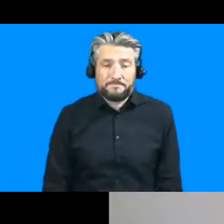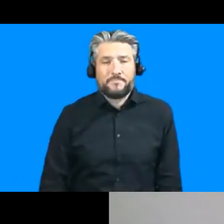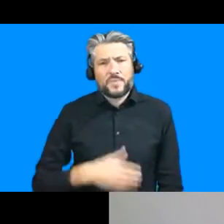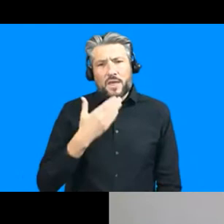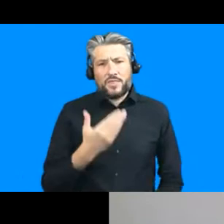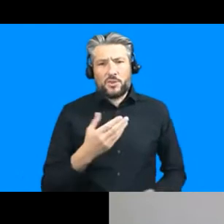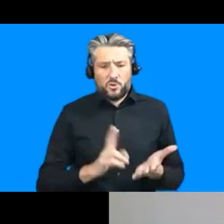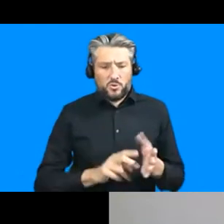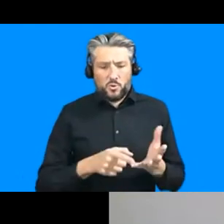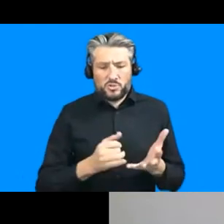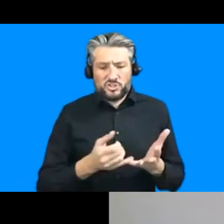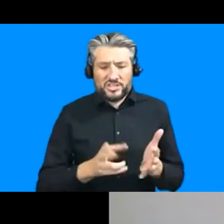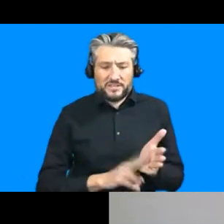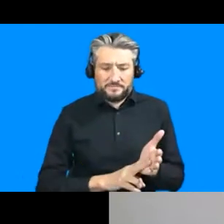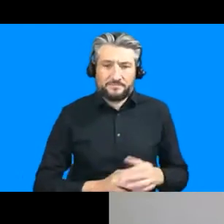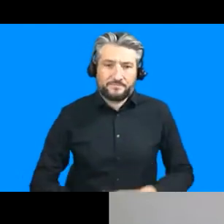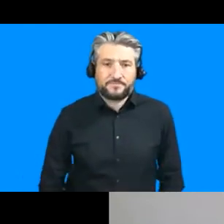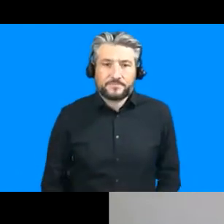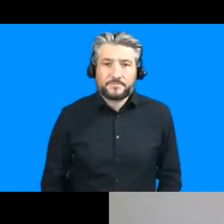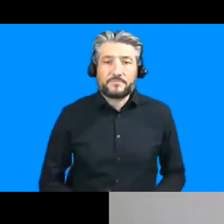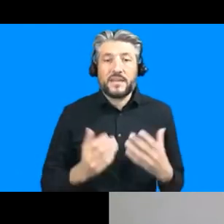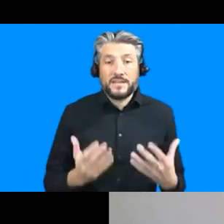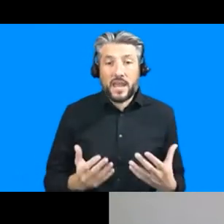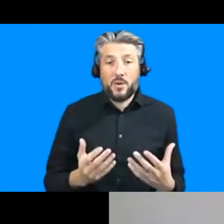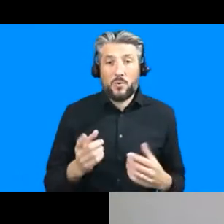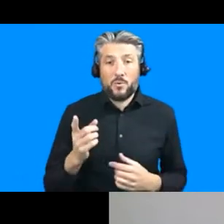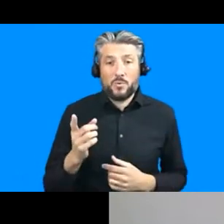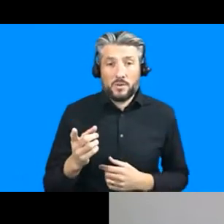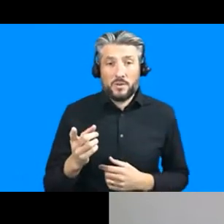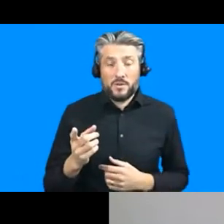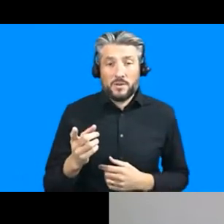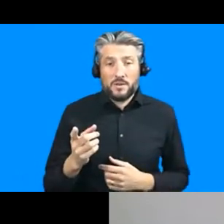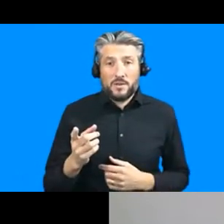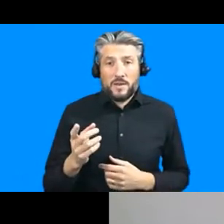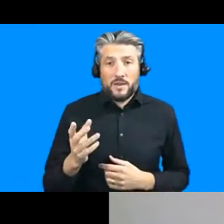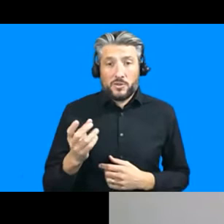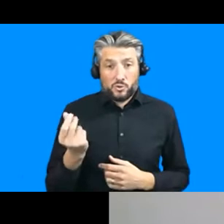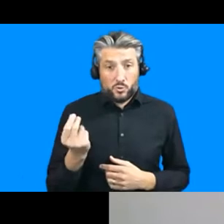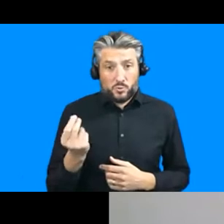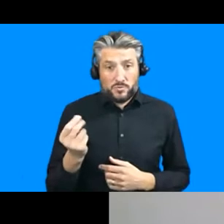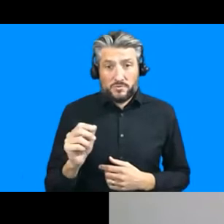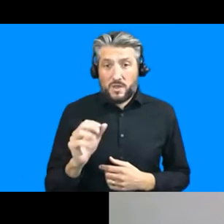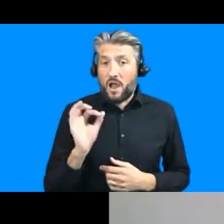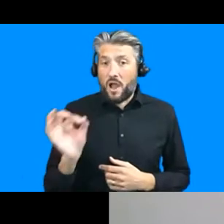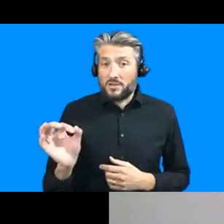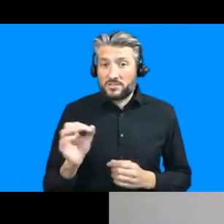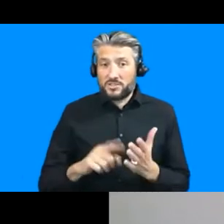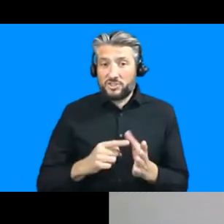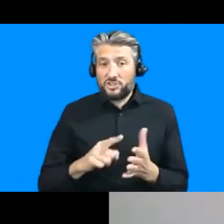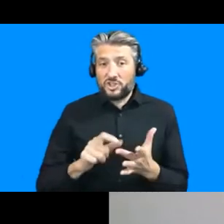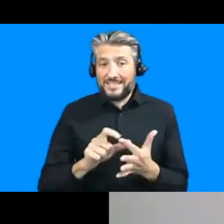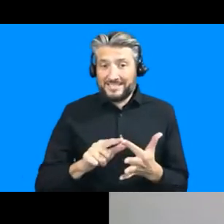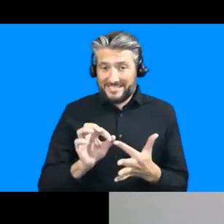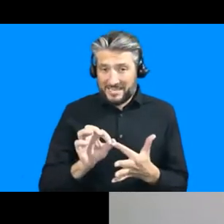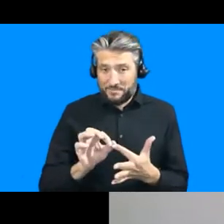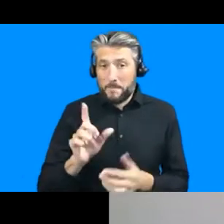um so jideep i'm going to turn to you in a minute for some responses but i'm actually going to add in one more question that um